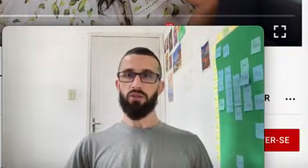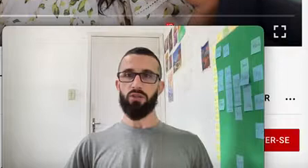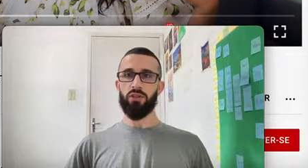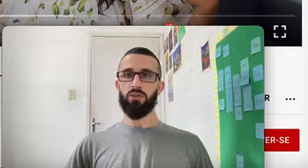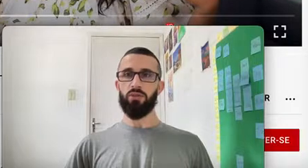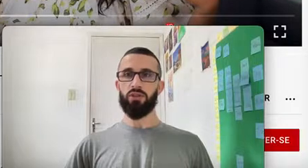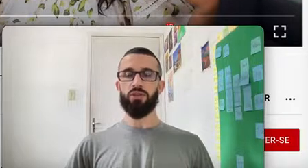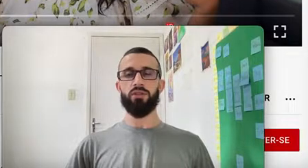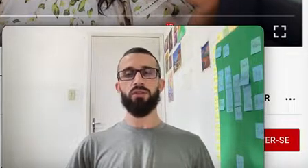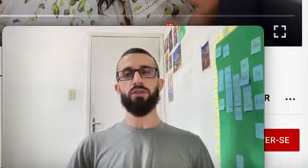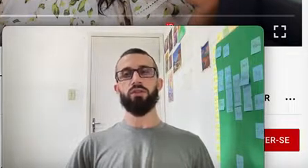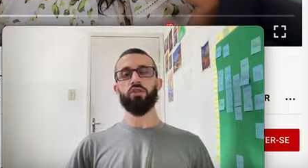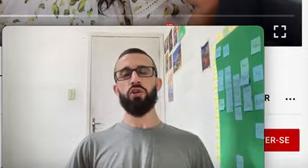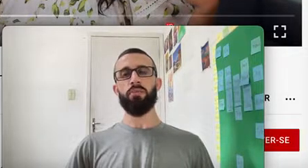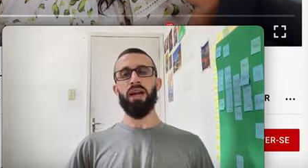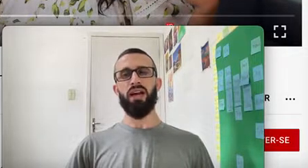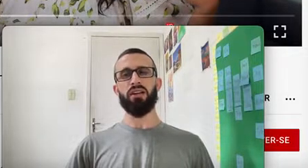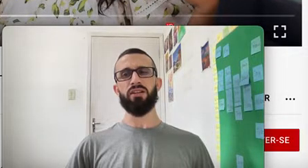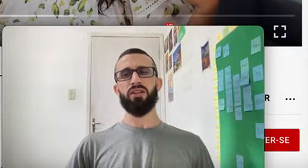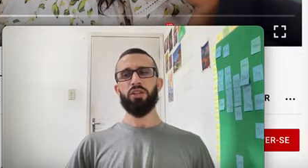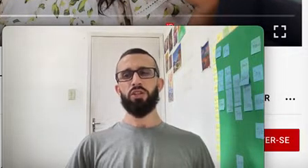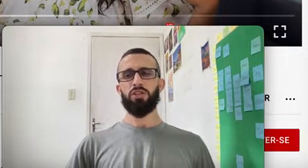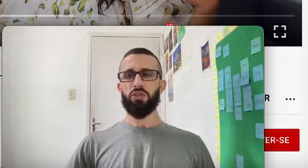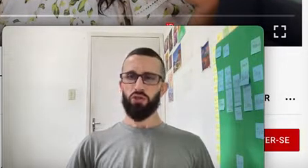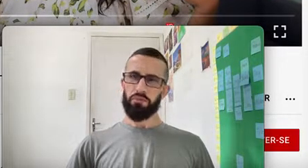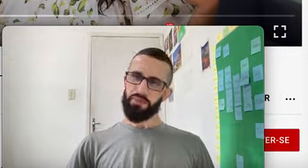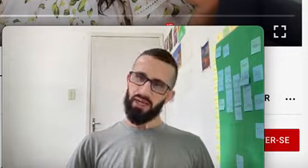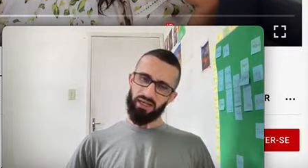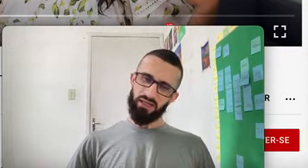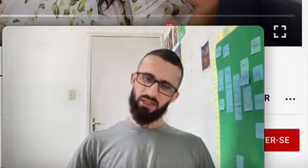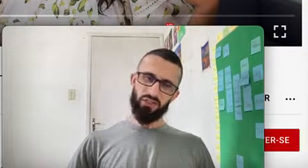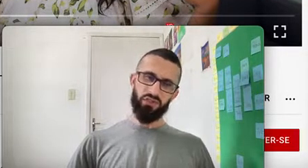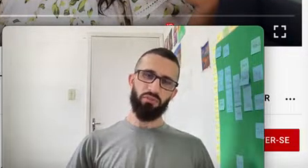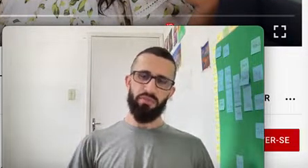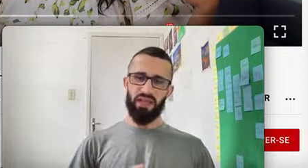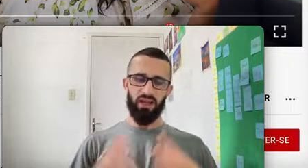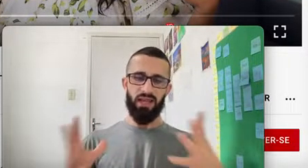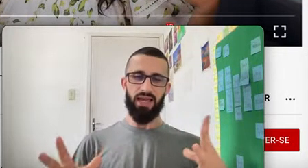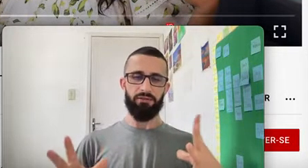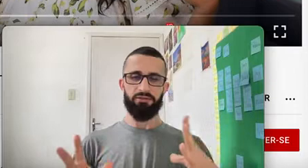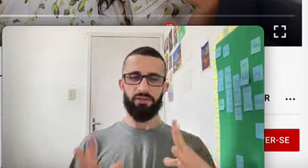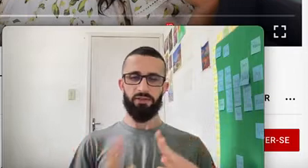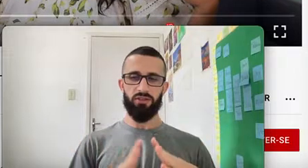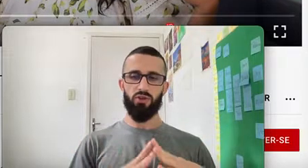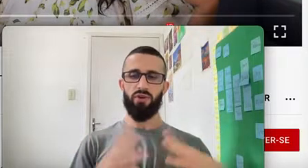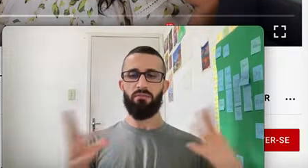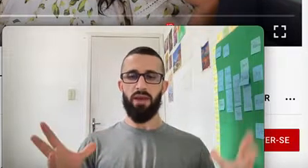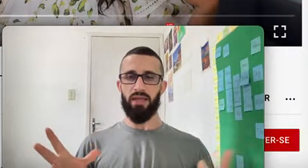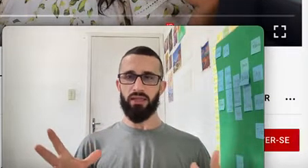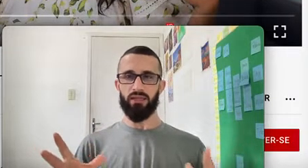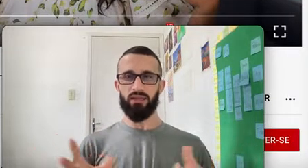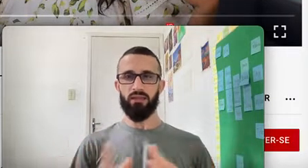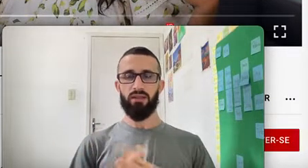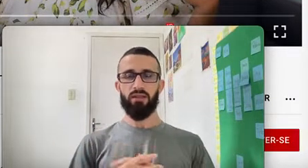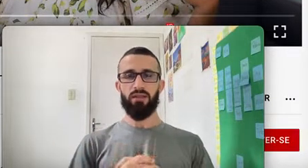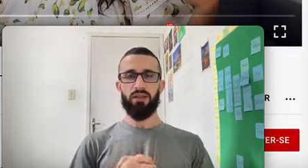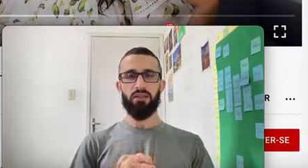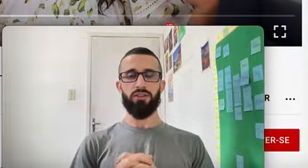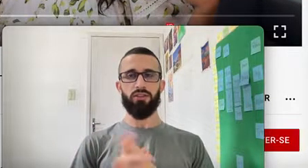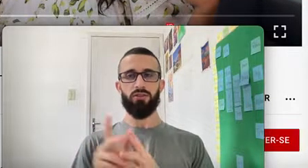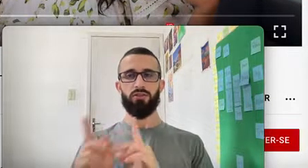Also It Would Sobrar Sobrar Is To Be Left To Remain